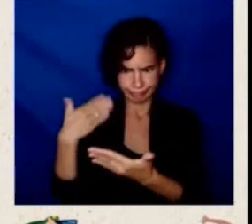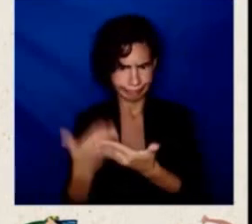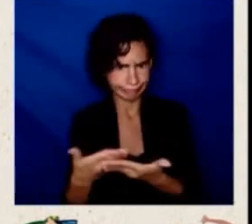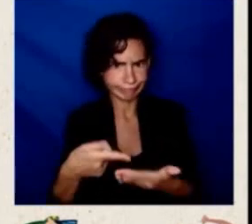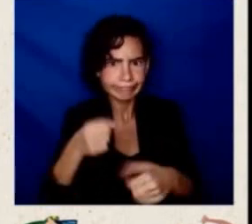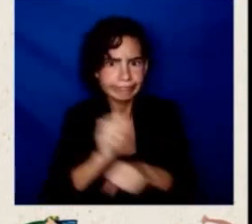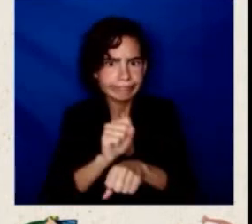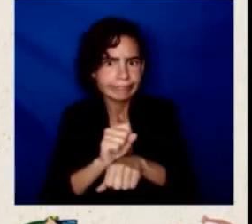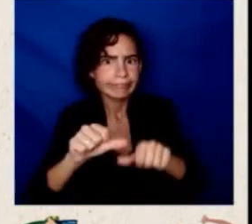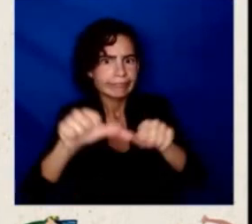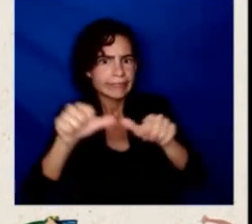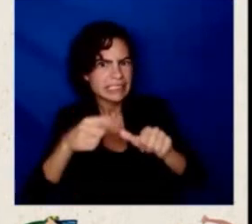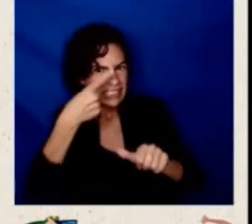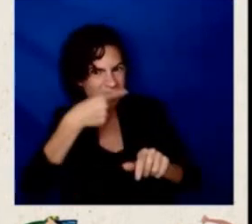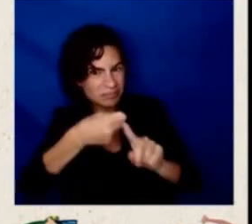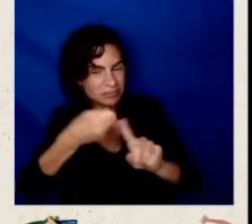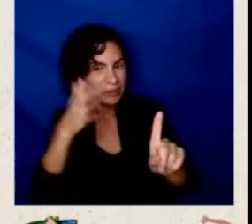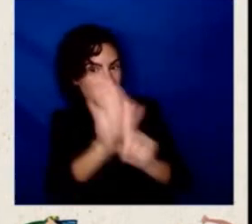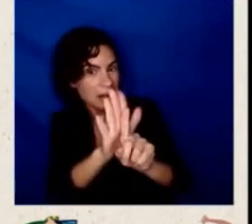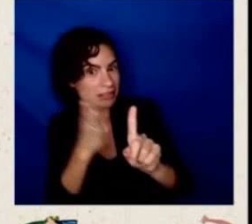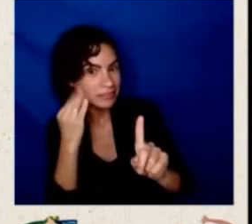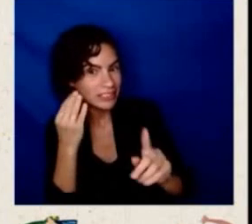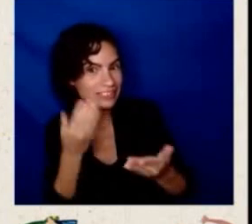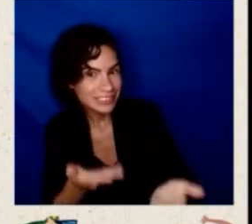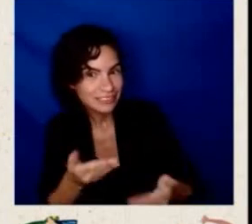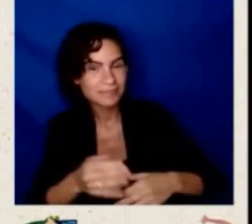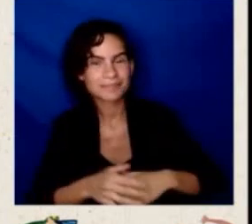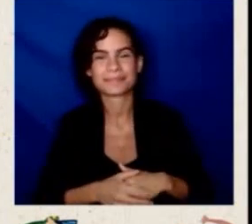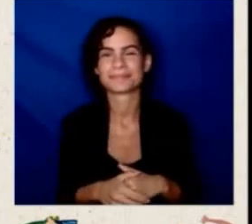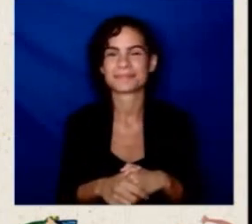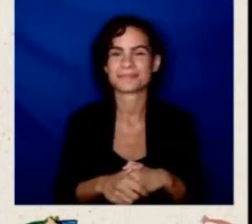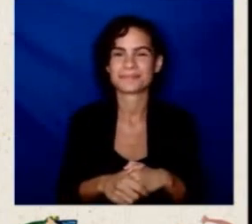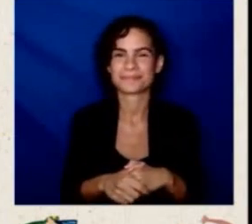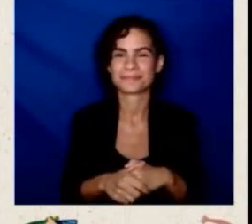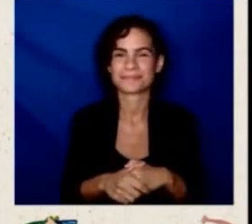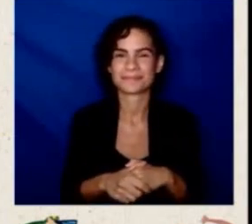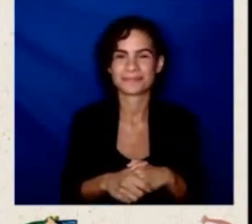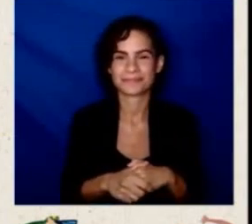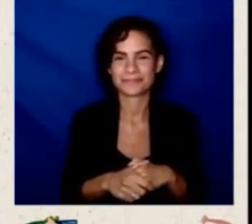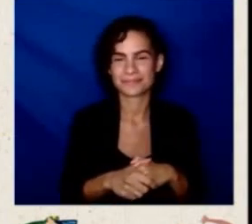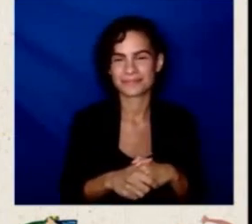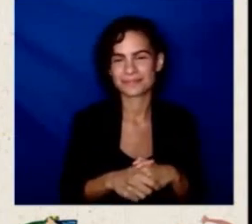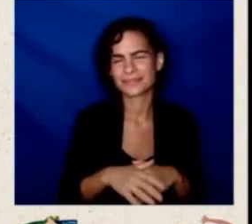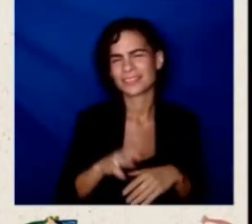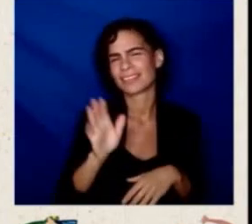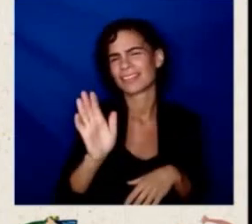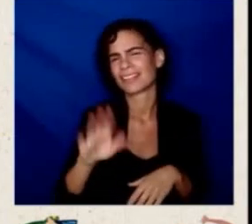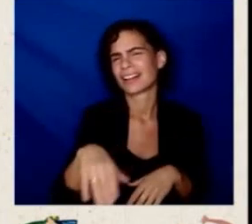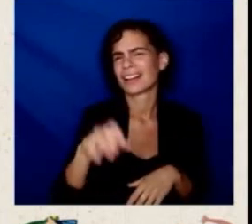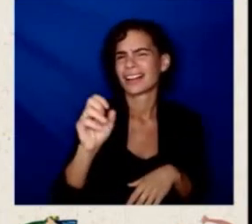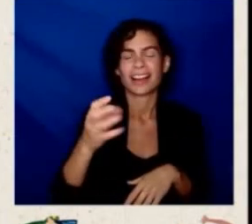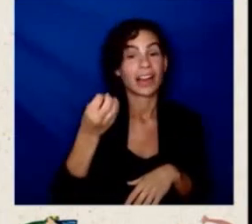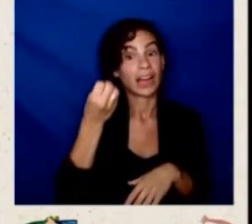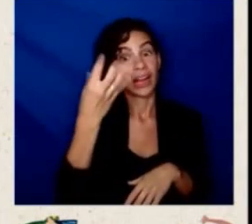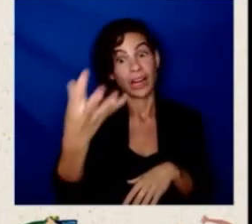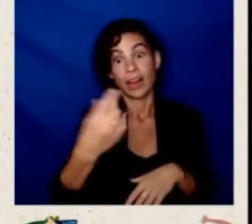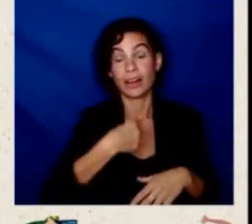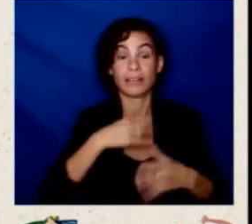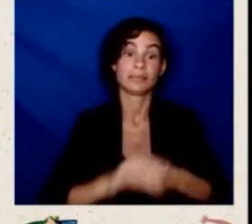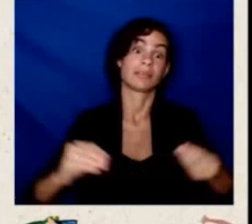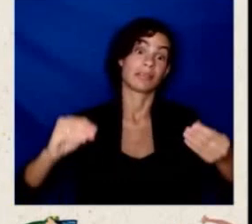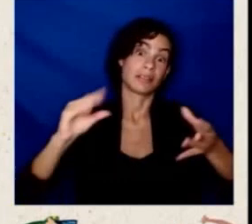Well, that would prompt a very, very lengthy answer, and I know we don't have the time. I will just